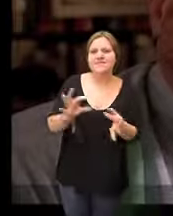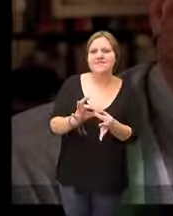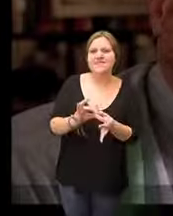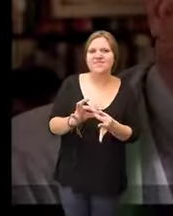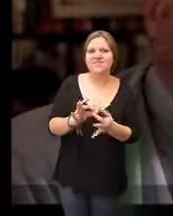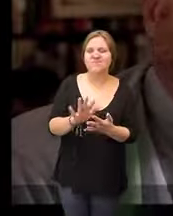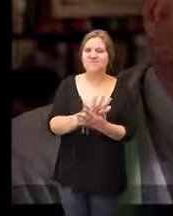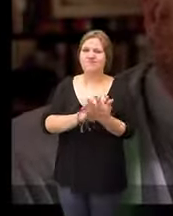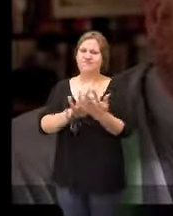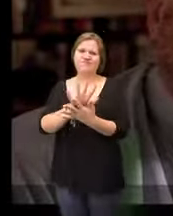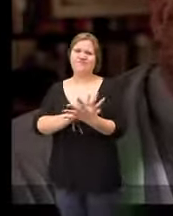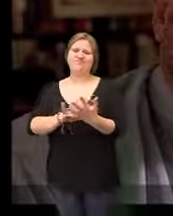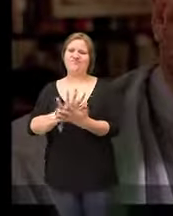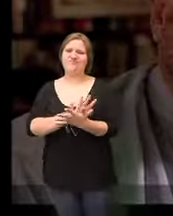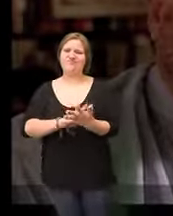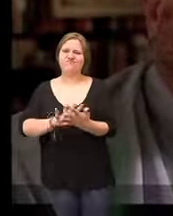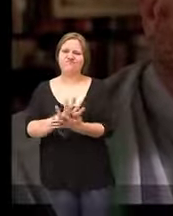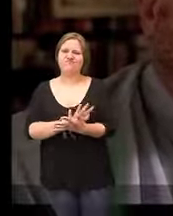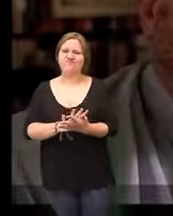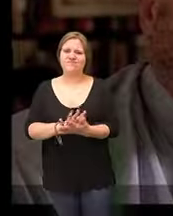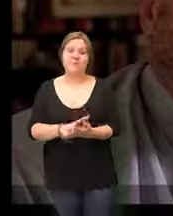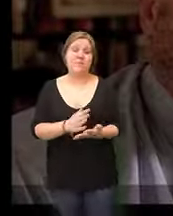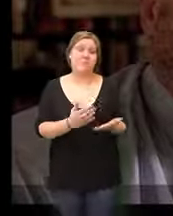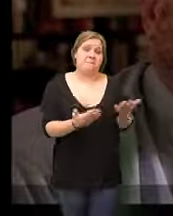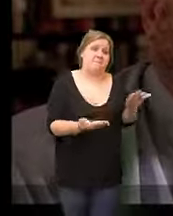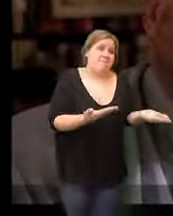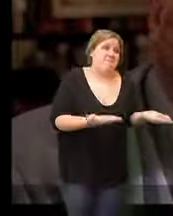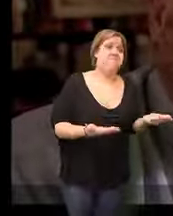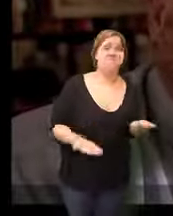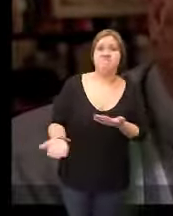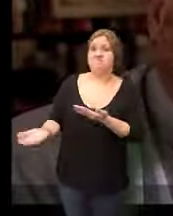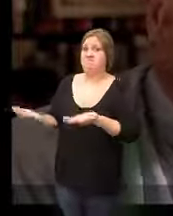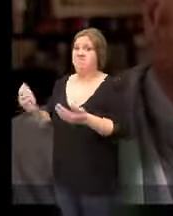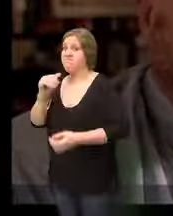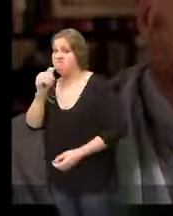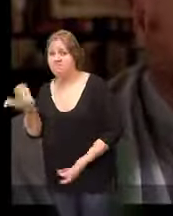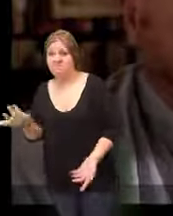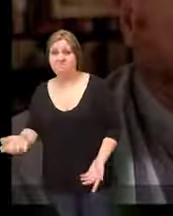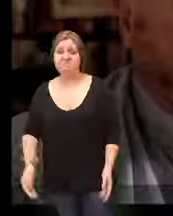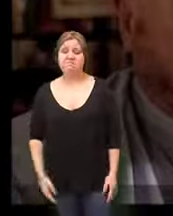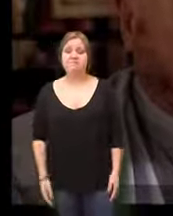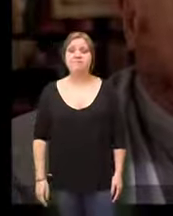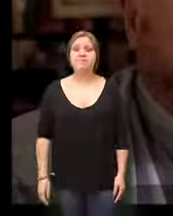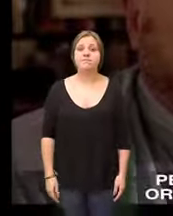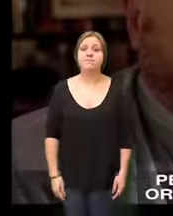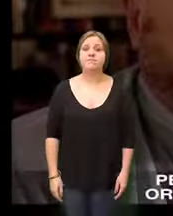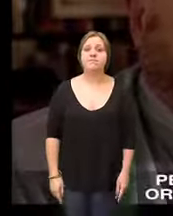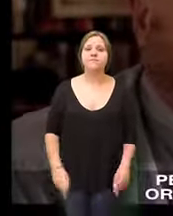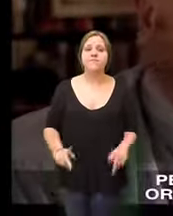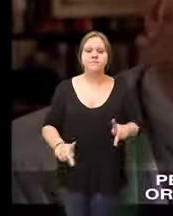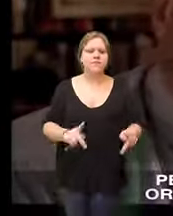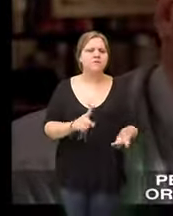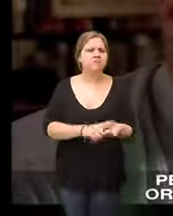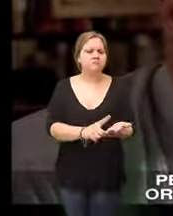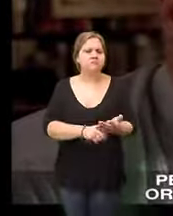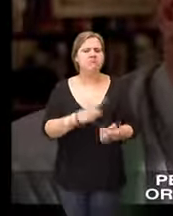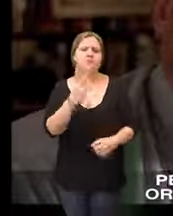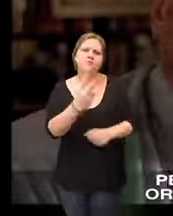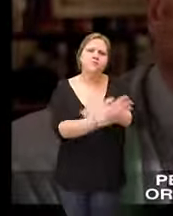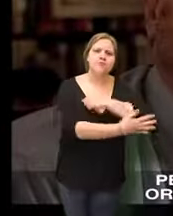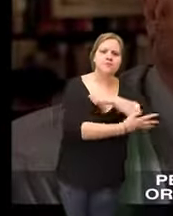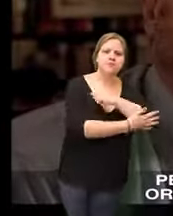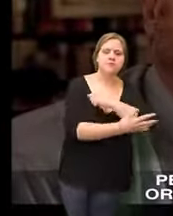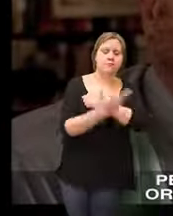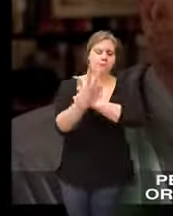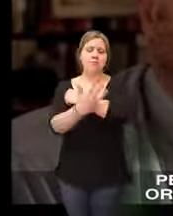perpetual union they might have or they might not have people talked in terms of